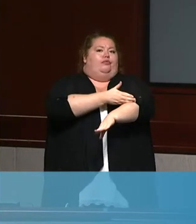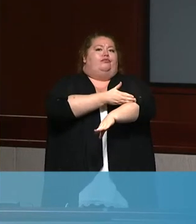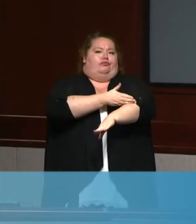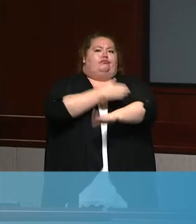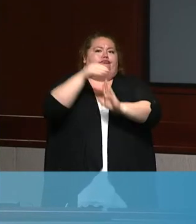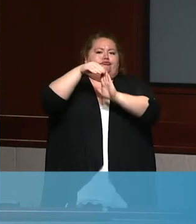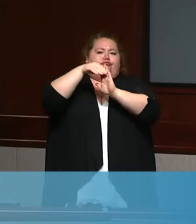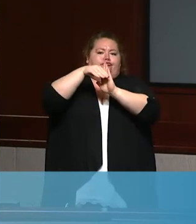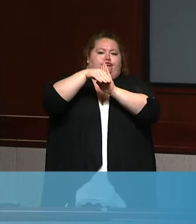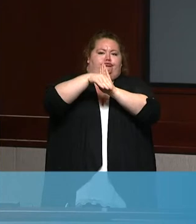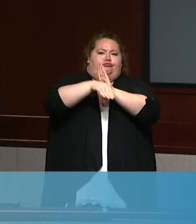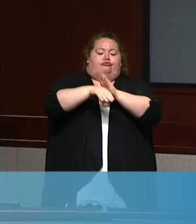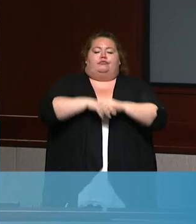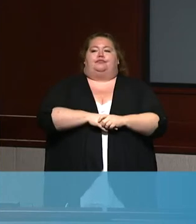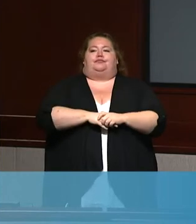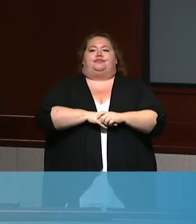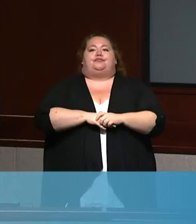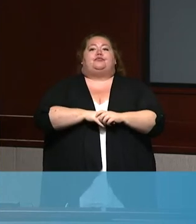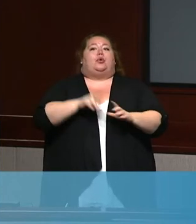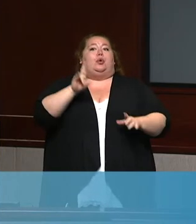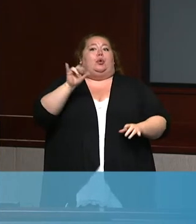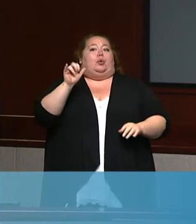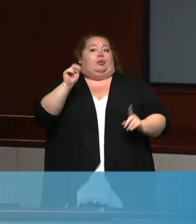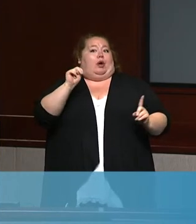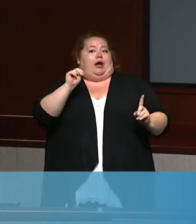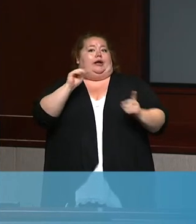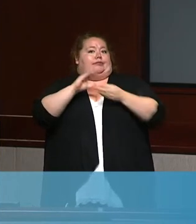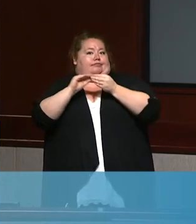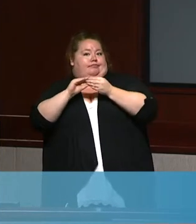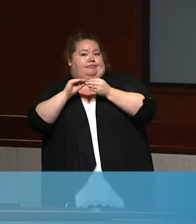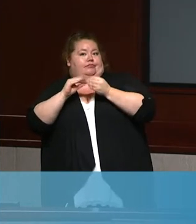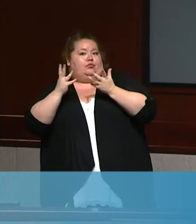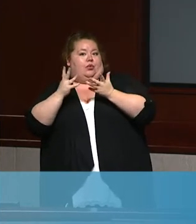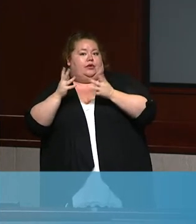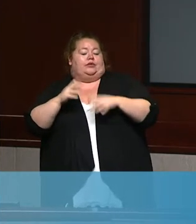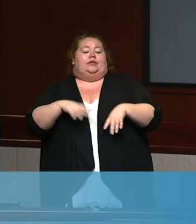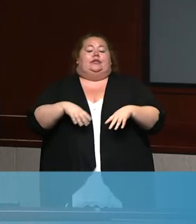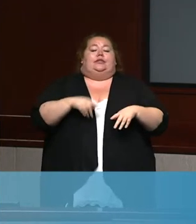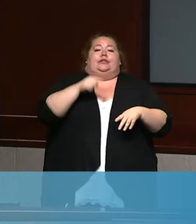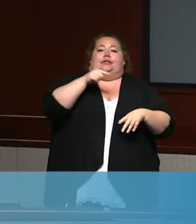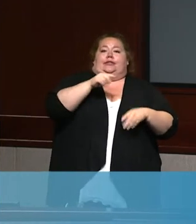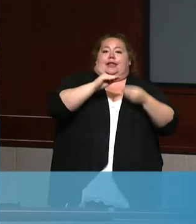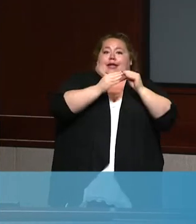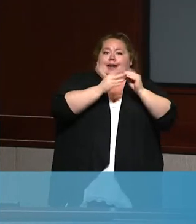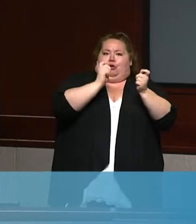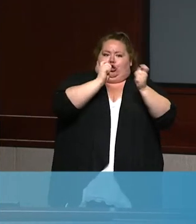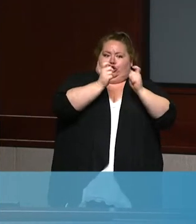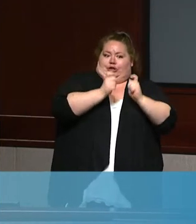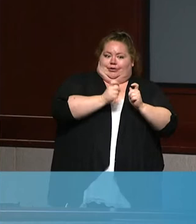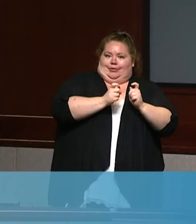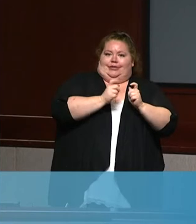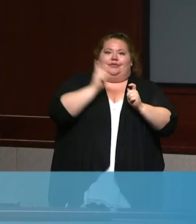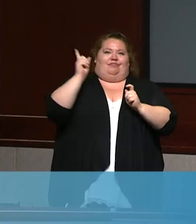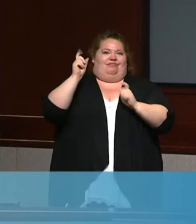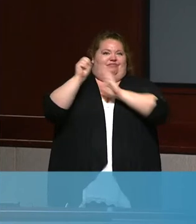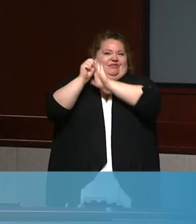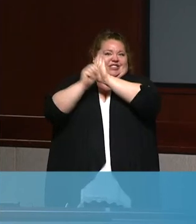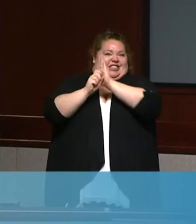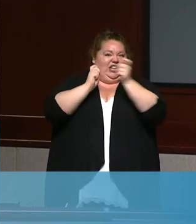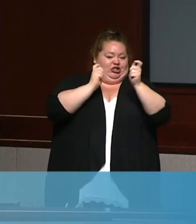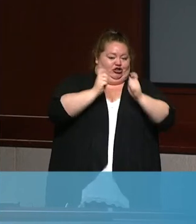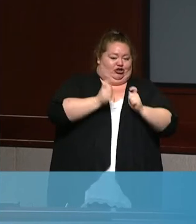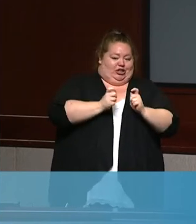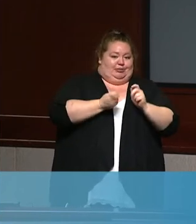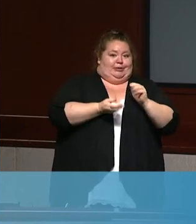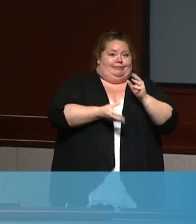As Ryan did mention also, the adjustment, though, is being added on to our numbers to increase our